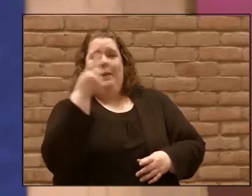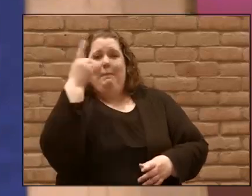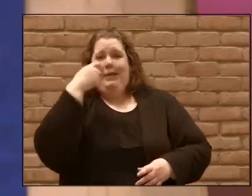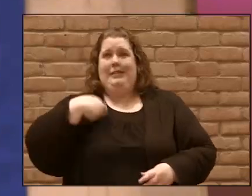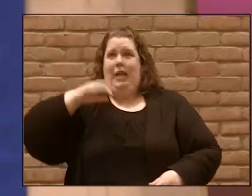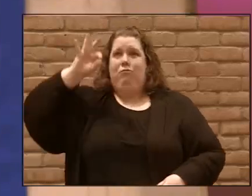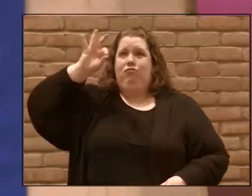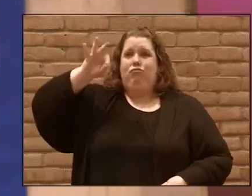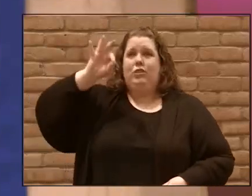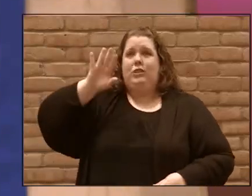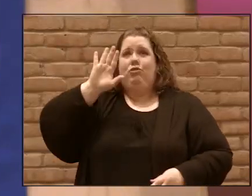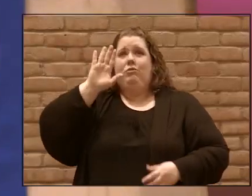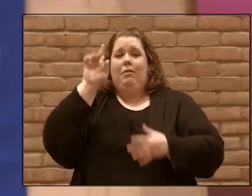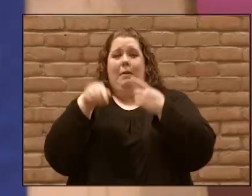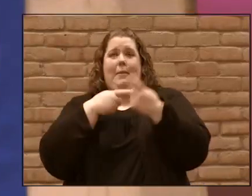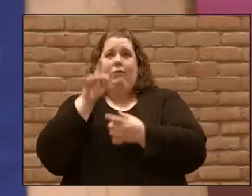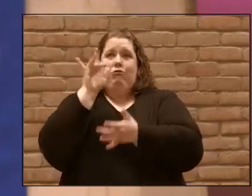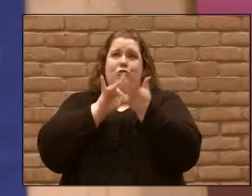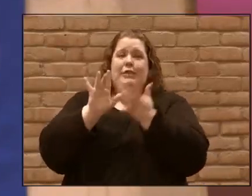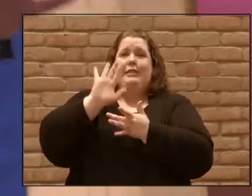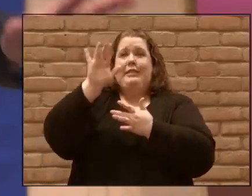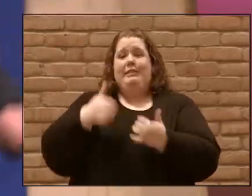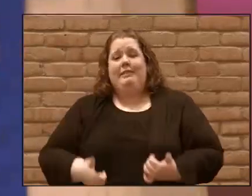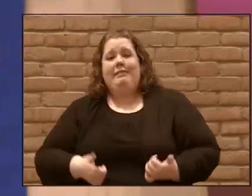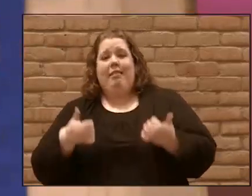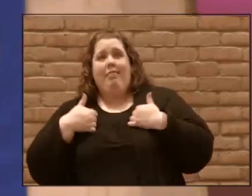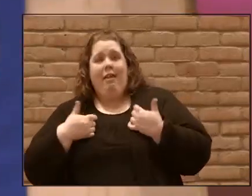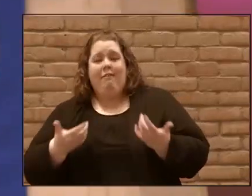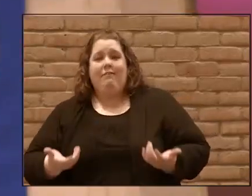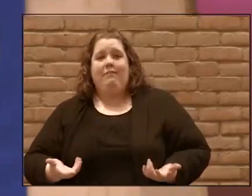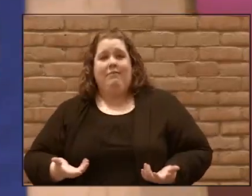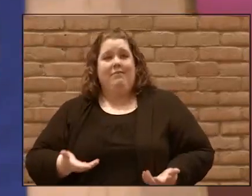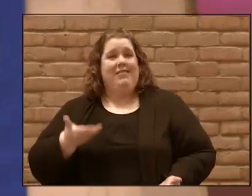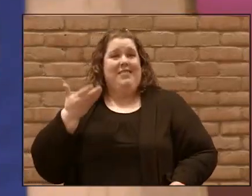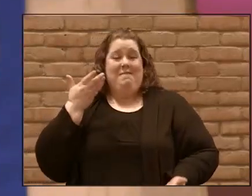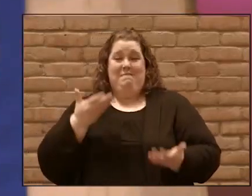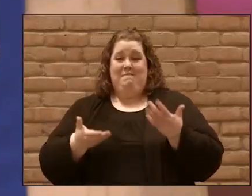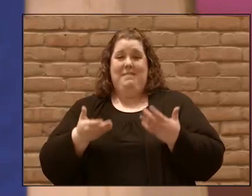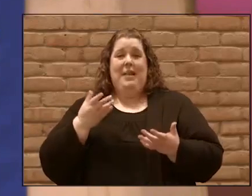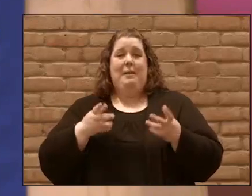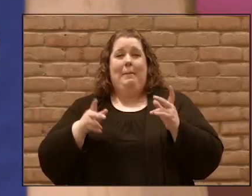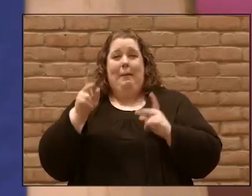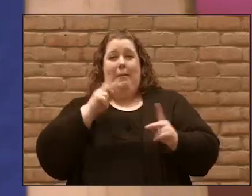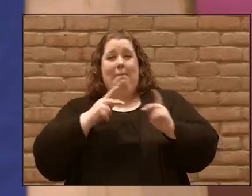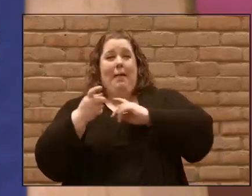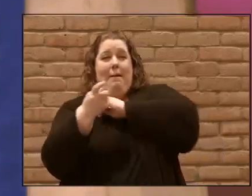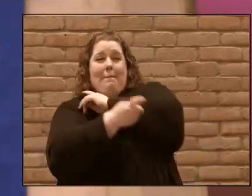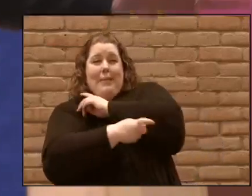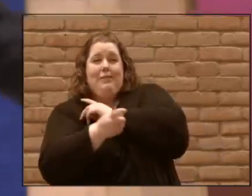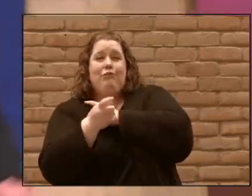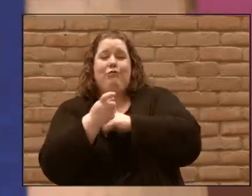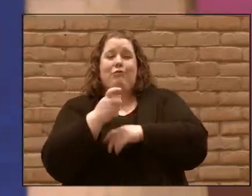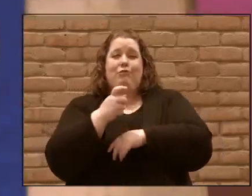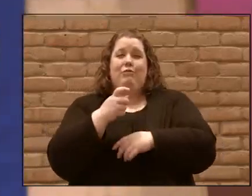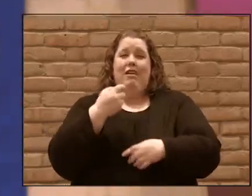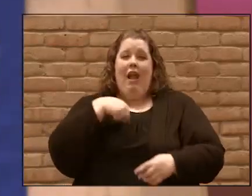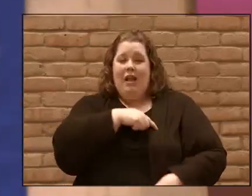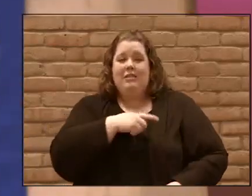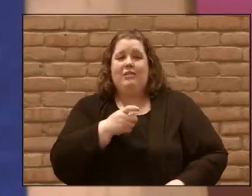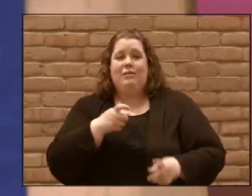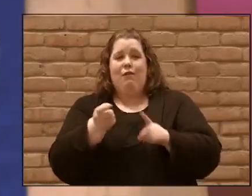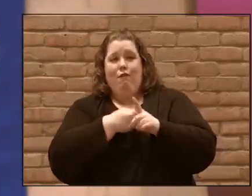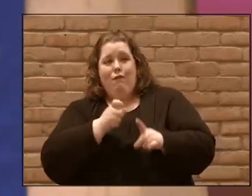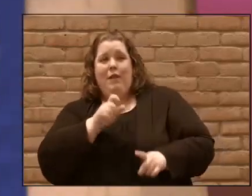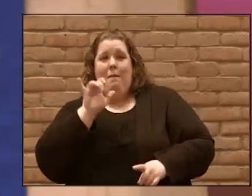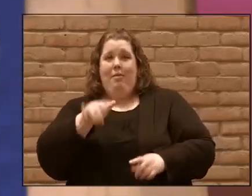and what he has done we might have to face persecution and there could be incredible challenges that are